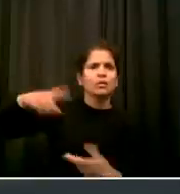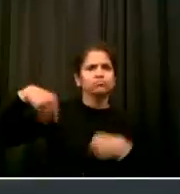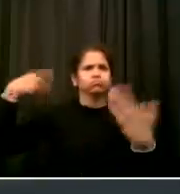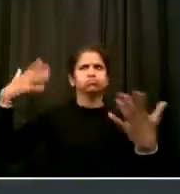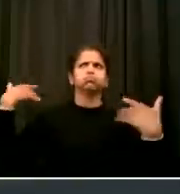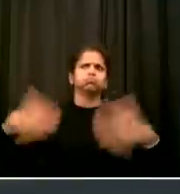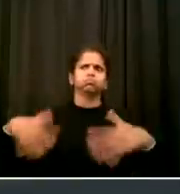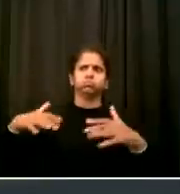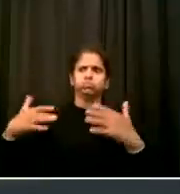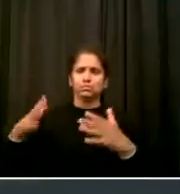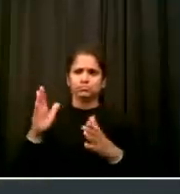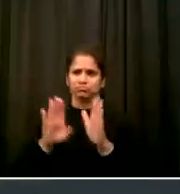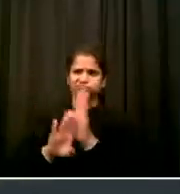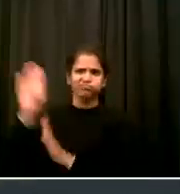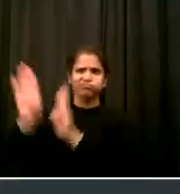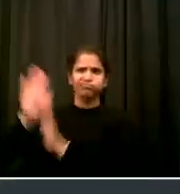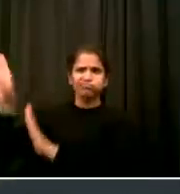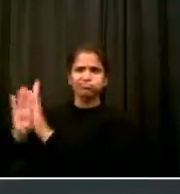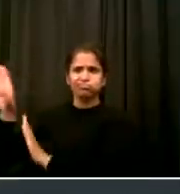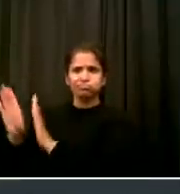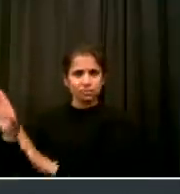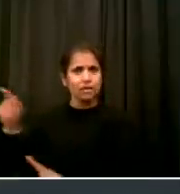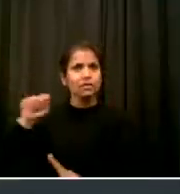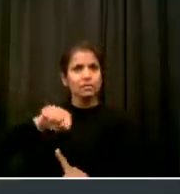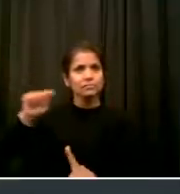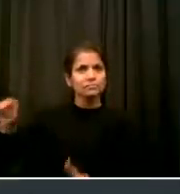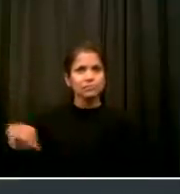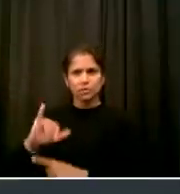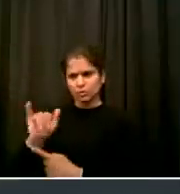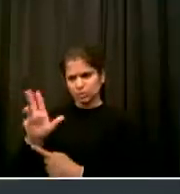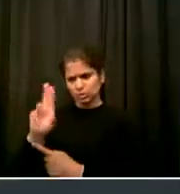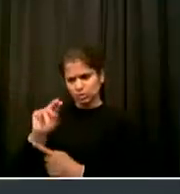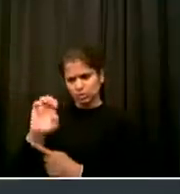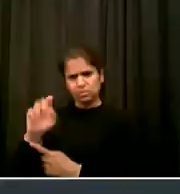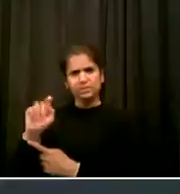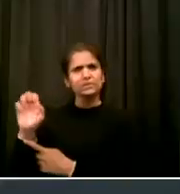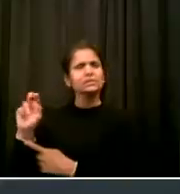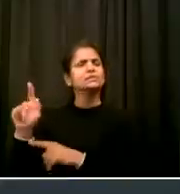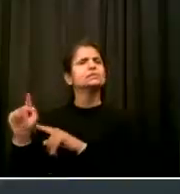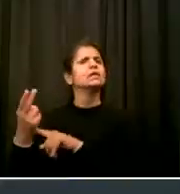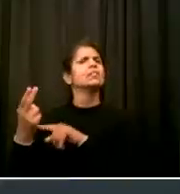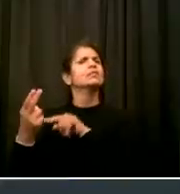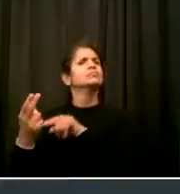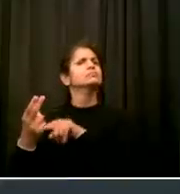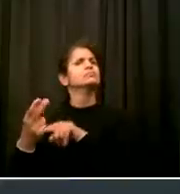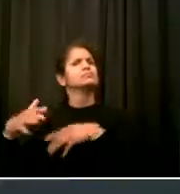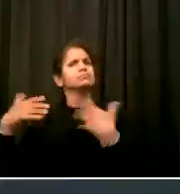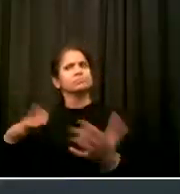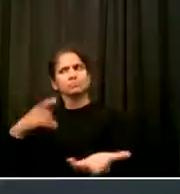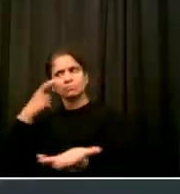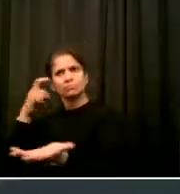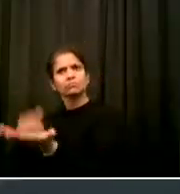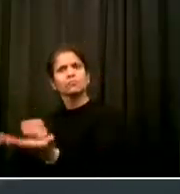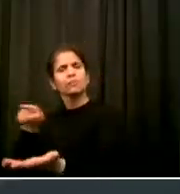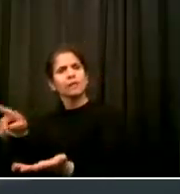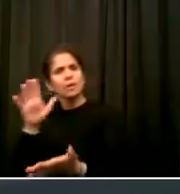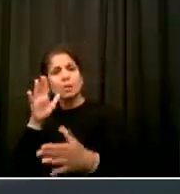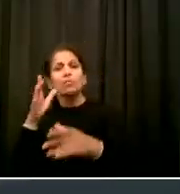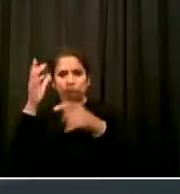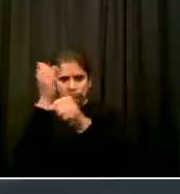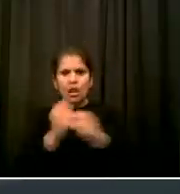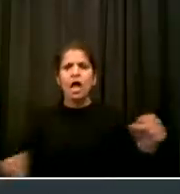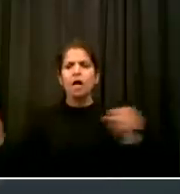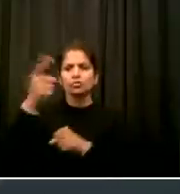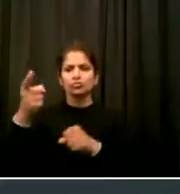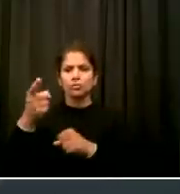turn to two very important people to me to tell you more and I want to preface